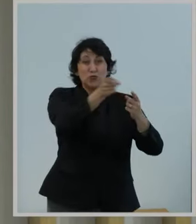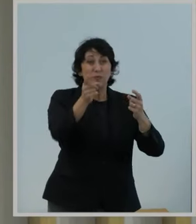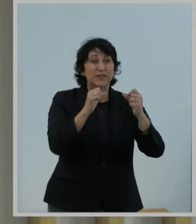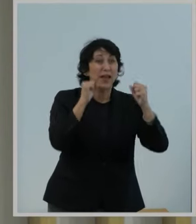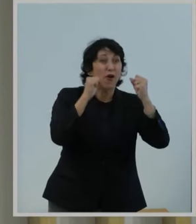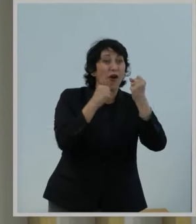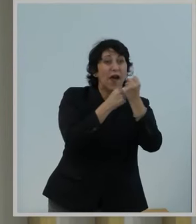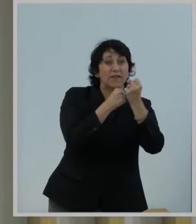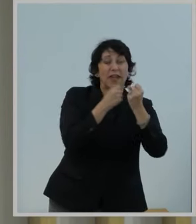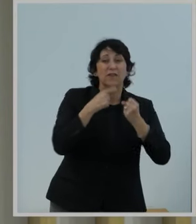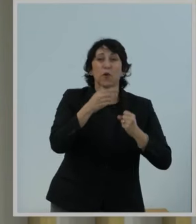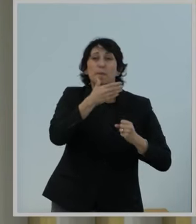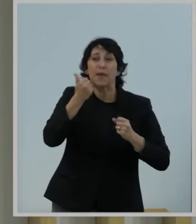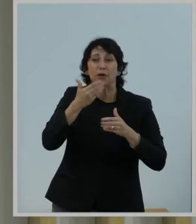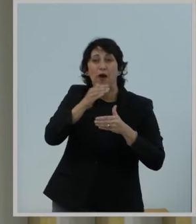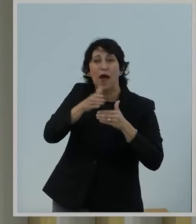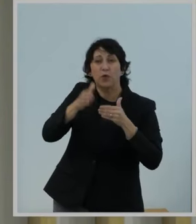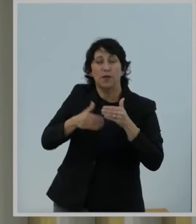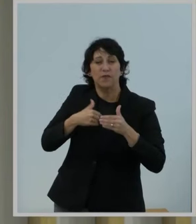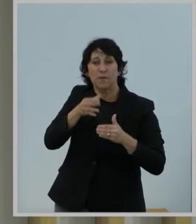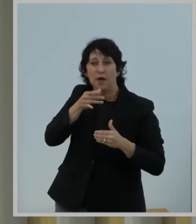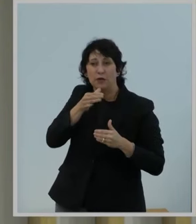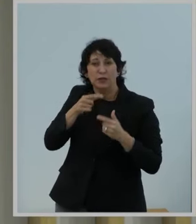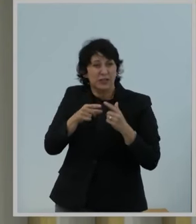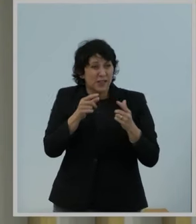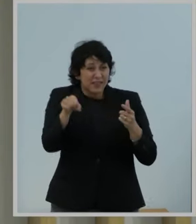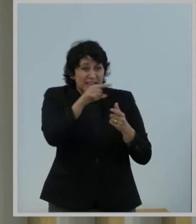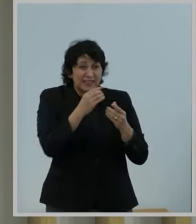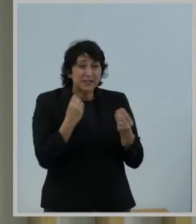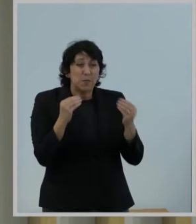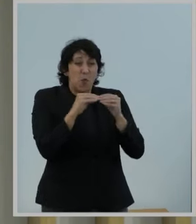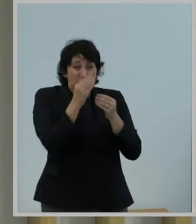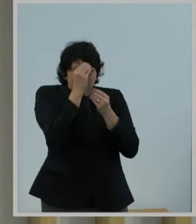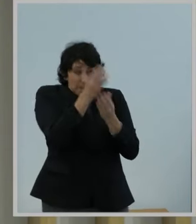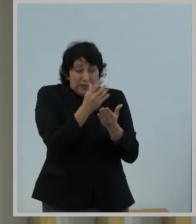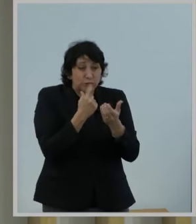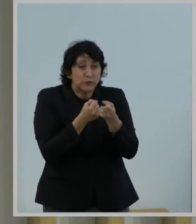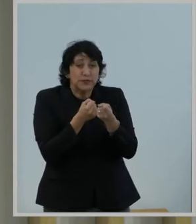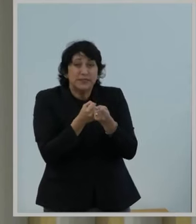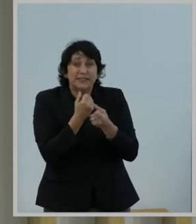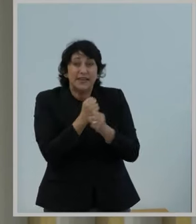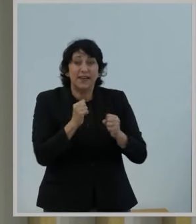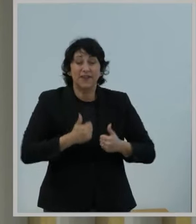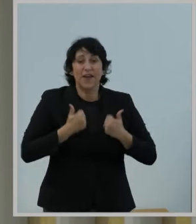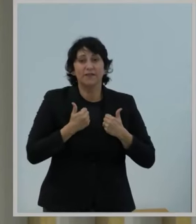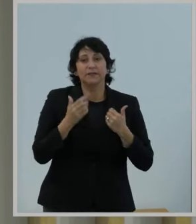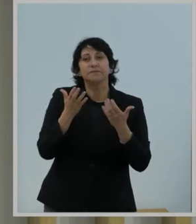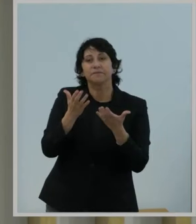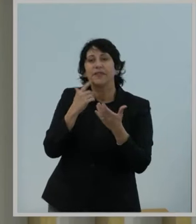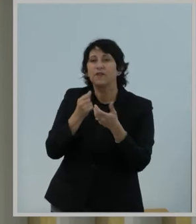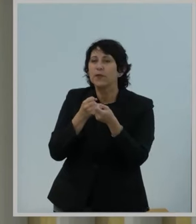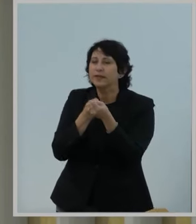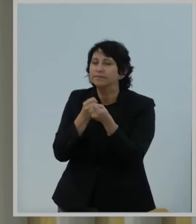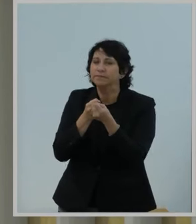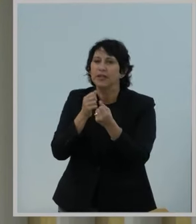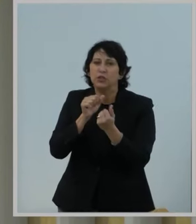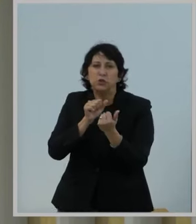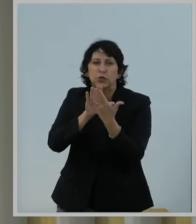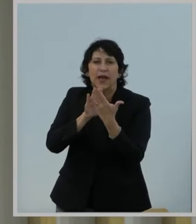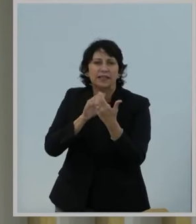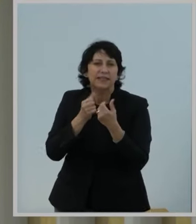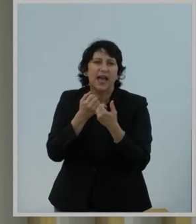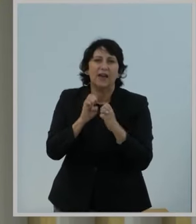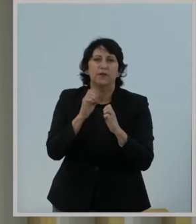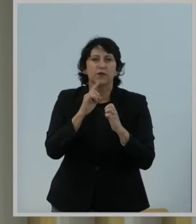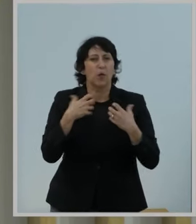mothers with information that can help save lives. If there are ways this data can further assist efforts to address the maternal health care